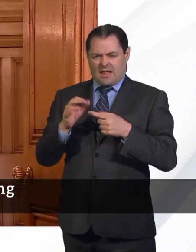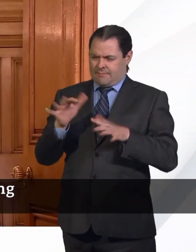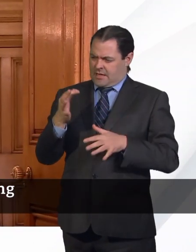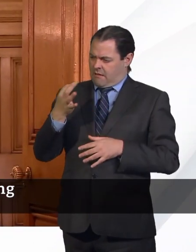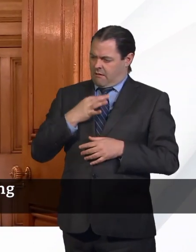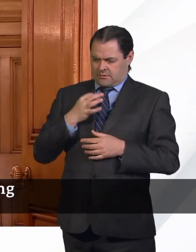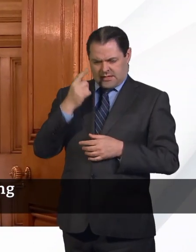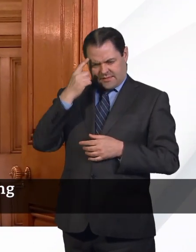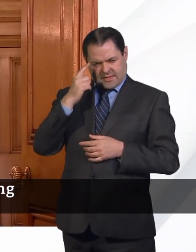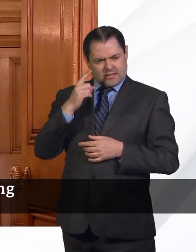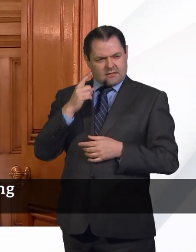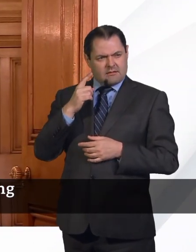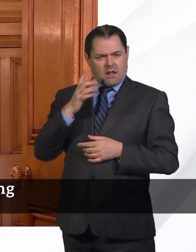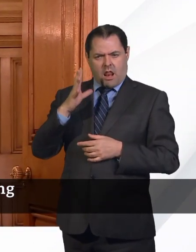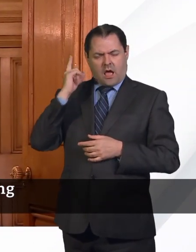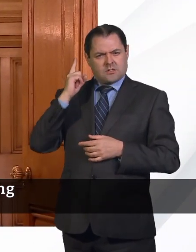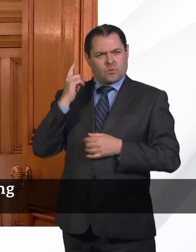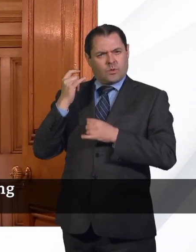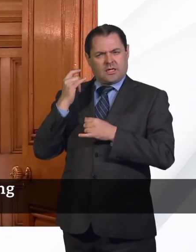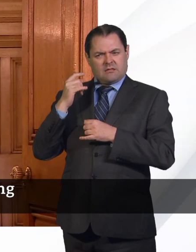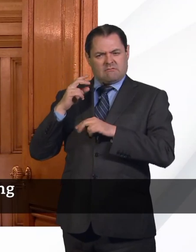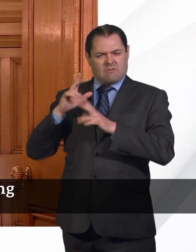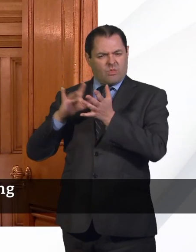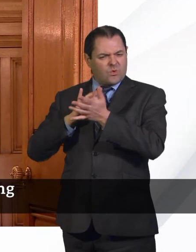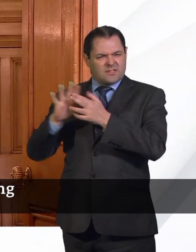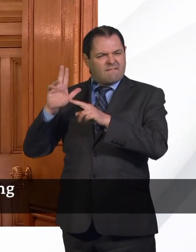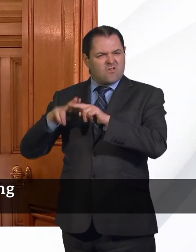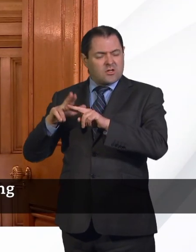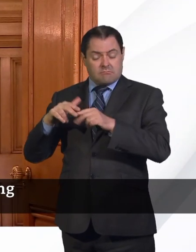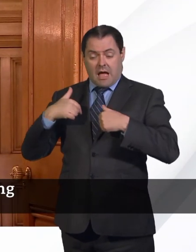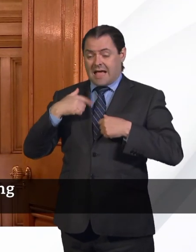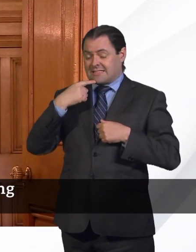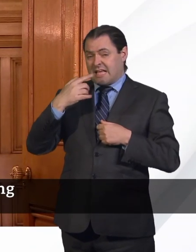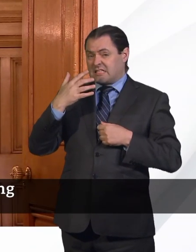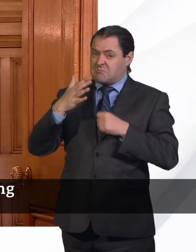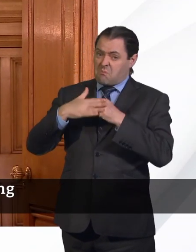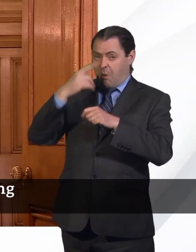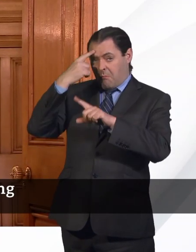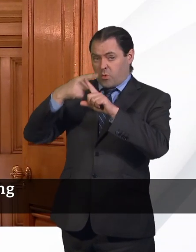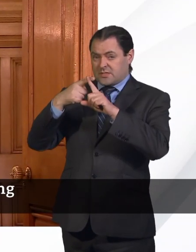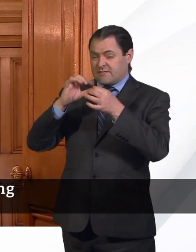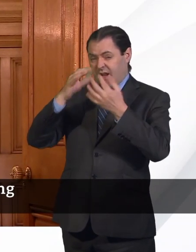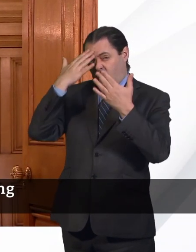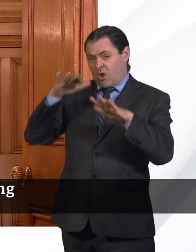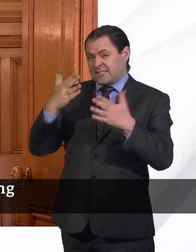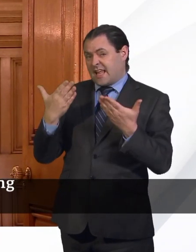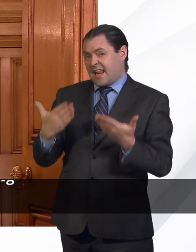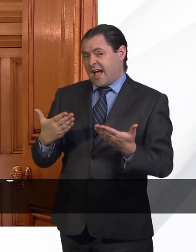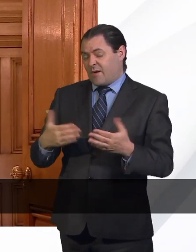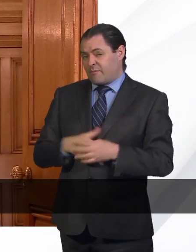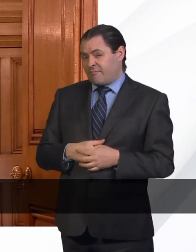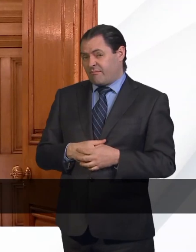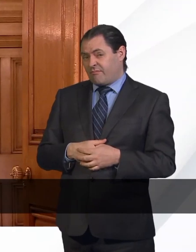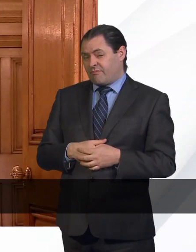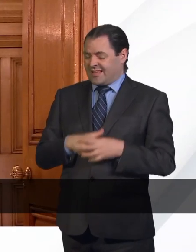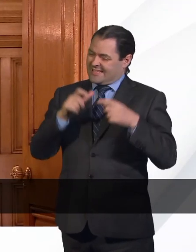I think, late last week, and I said I was more optimistic than previously. But clearly, the